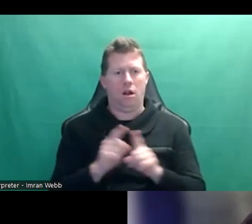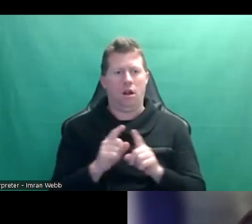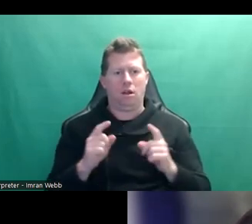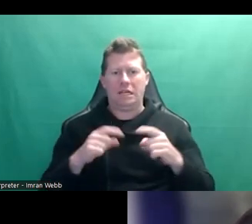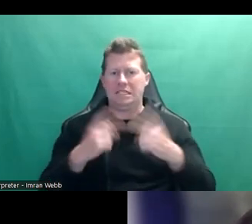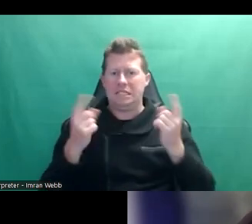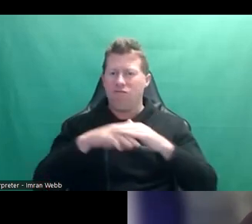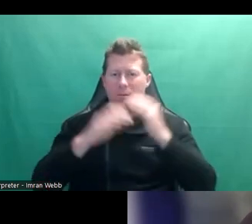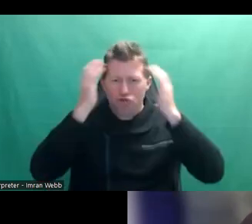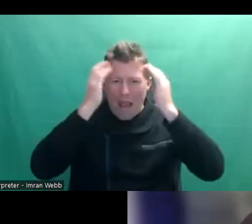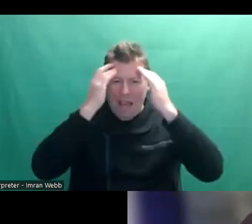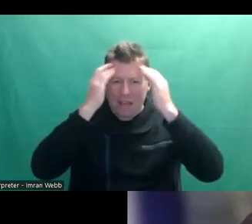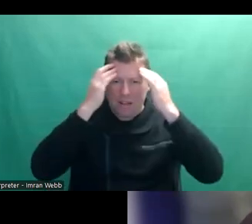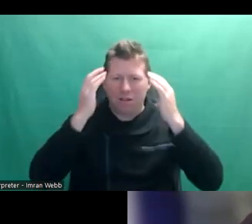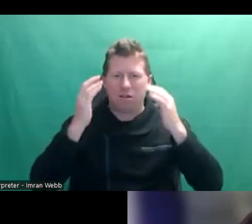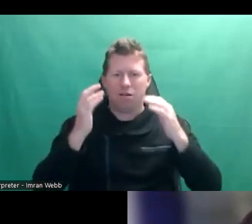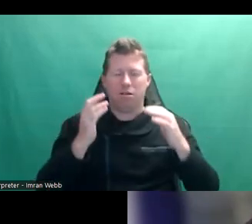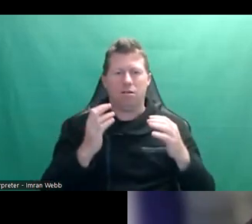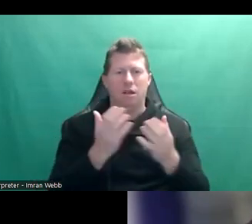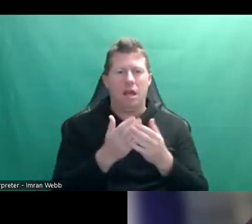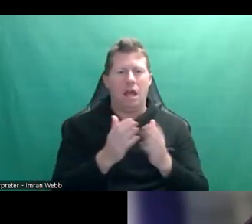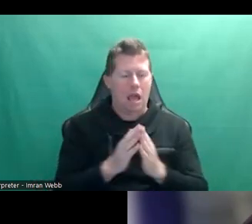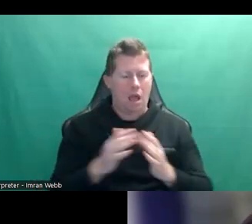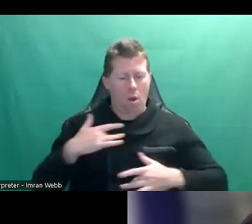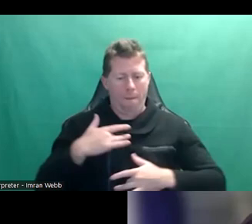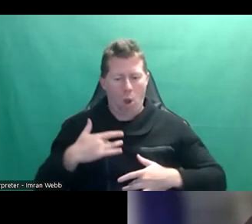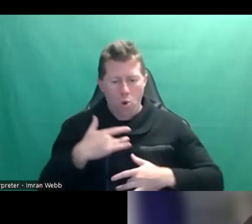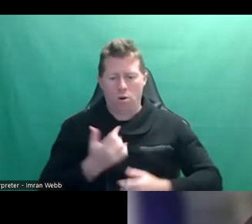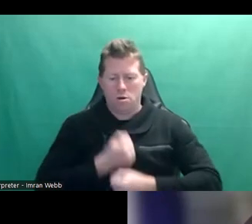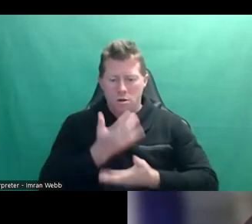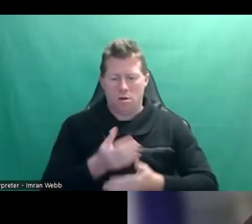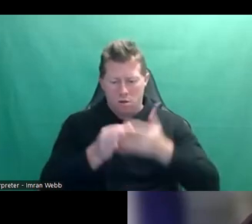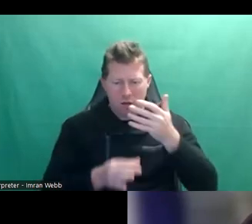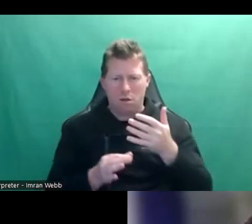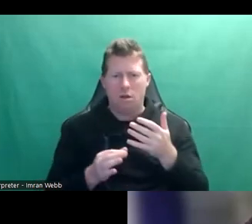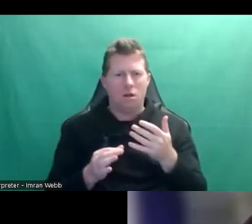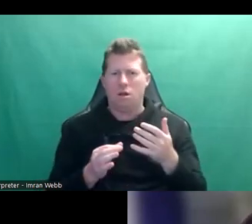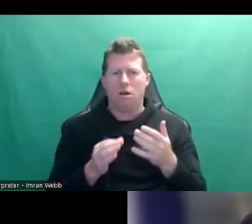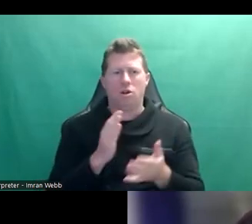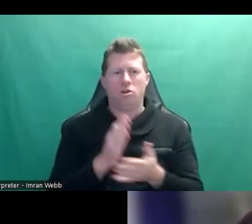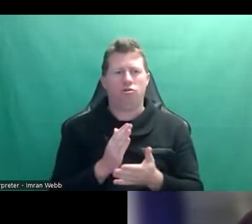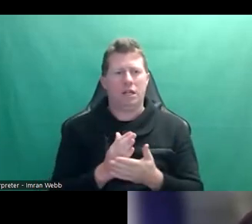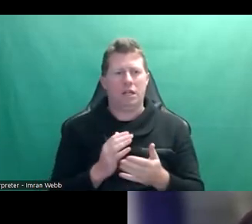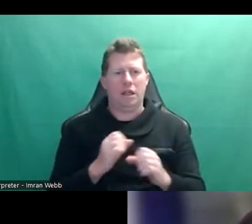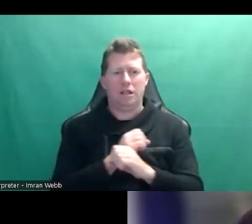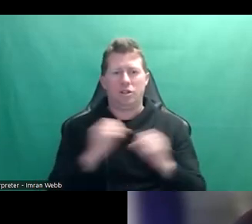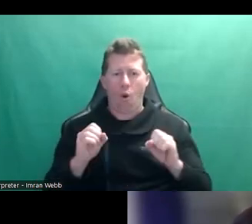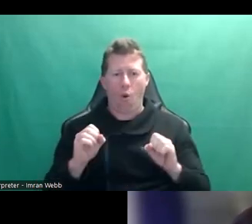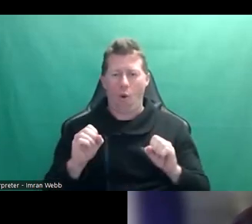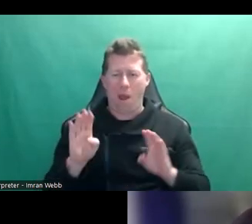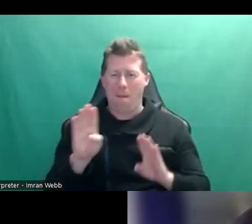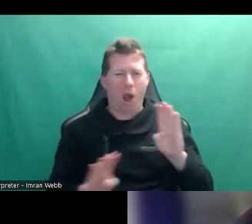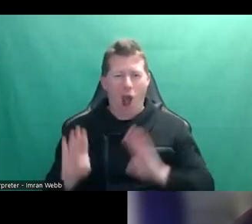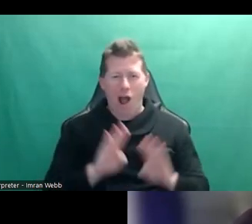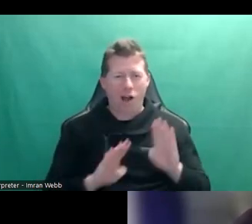brain in the way emotions get expressed. There is, there is really no biological basis for